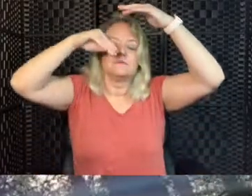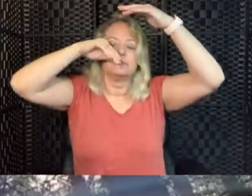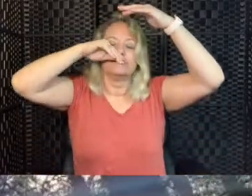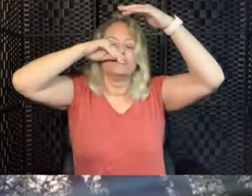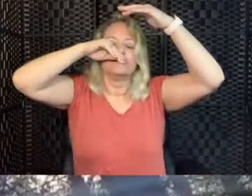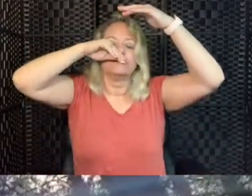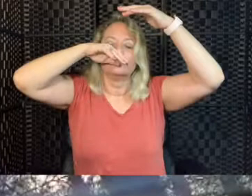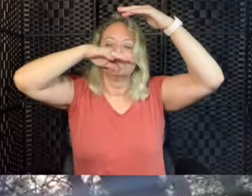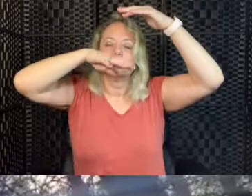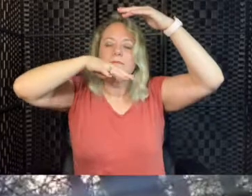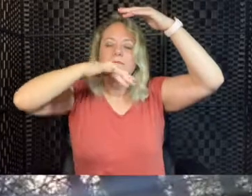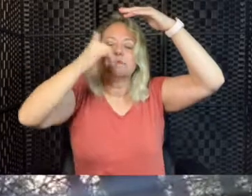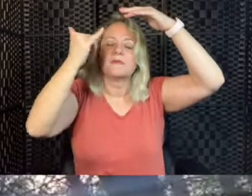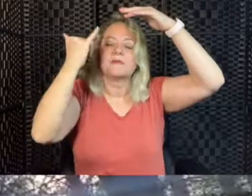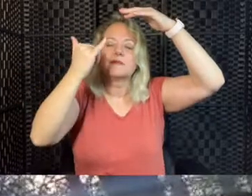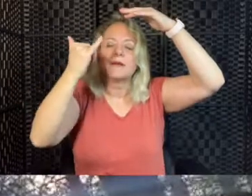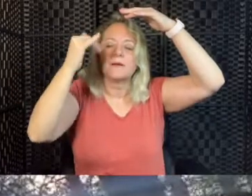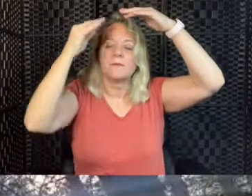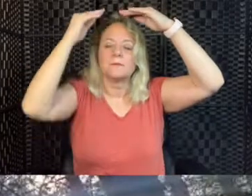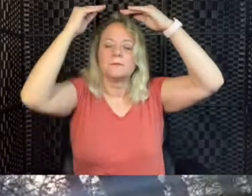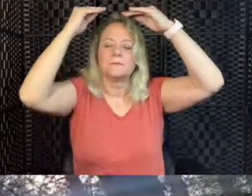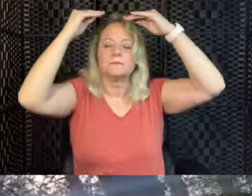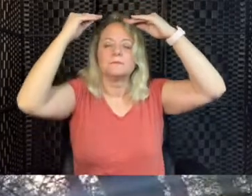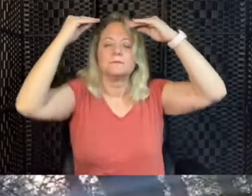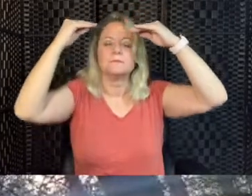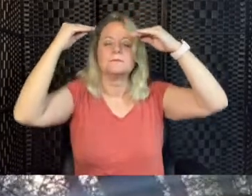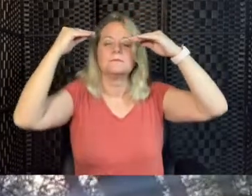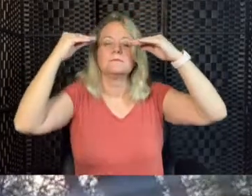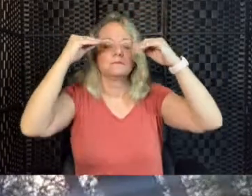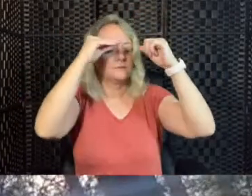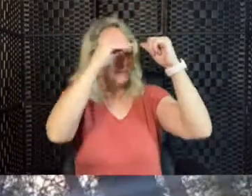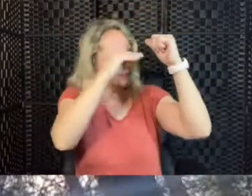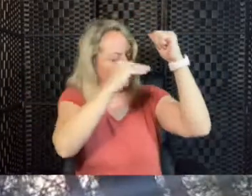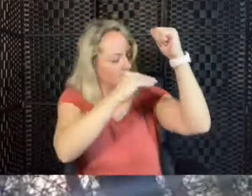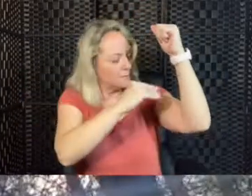As we breathe out, bringing that back to the base of the spine.